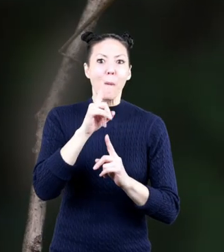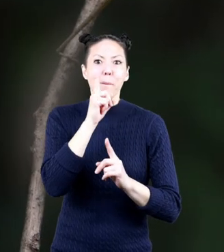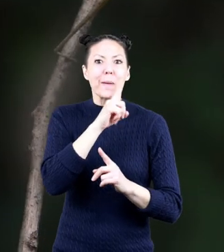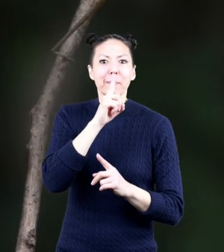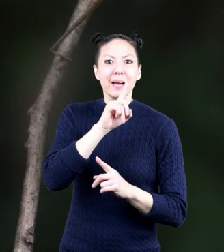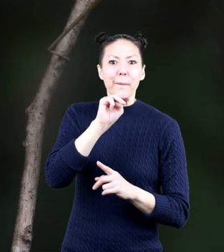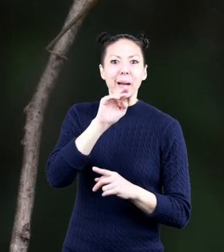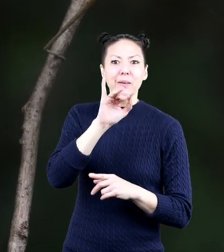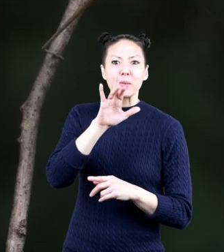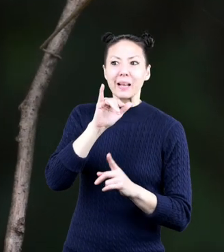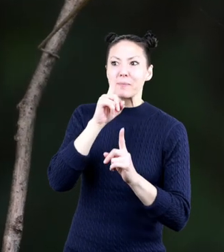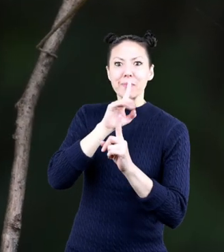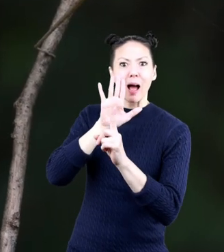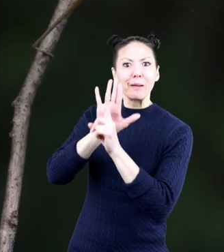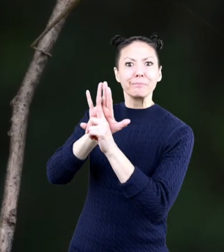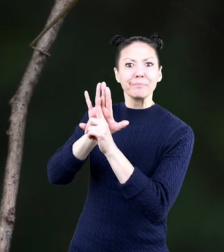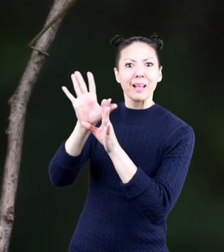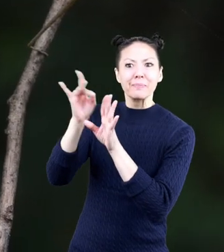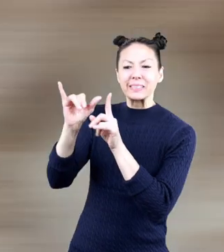Mimicry.